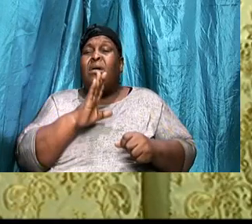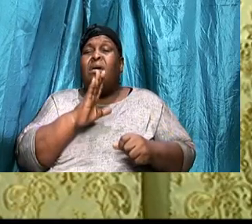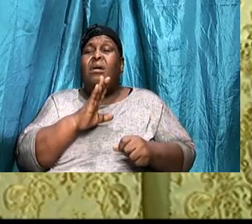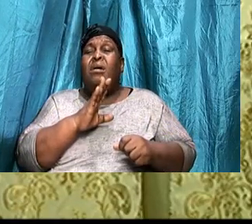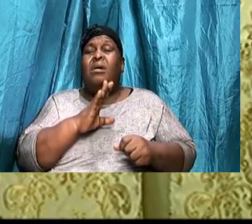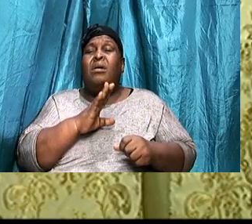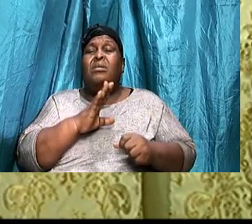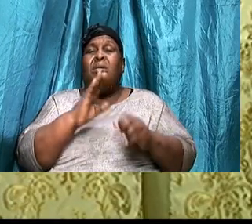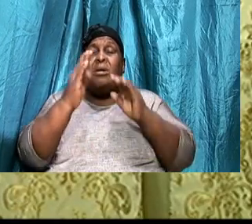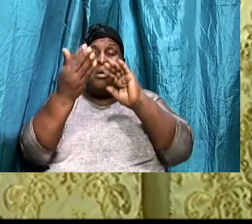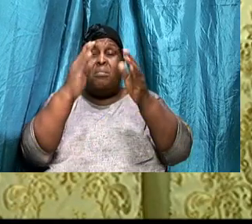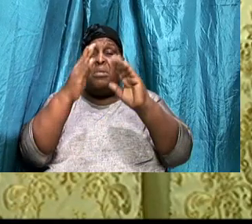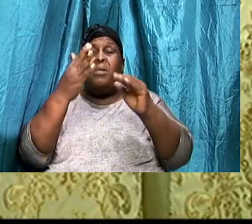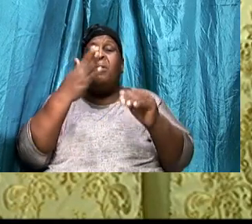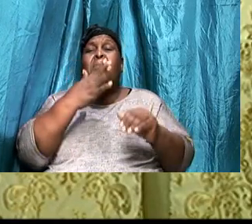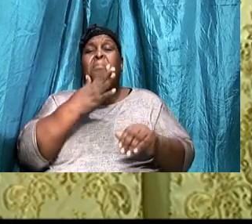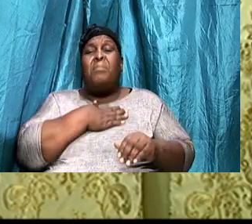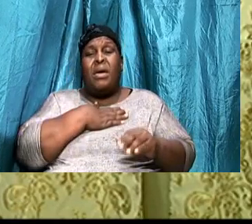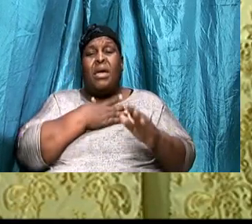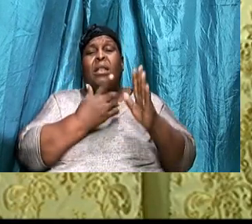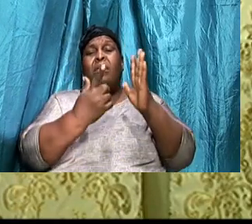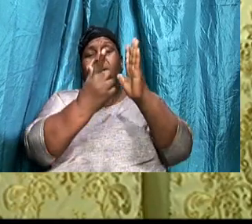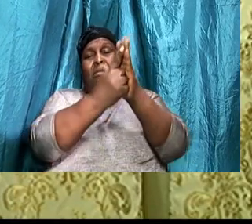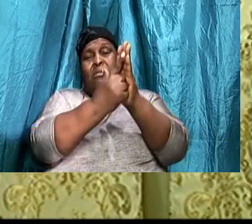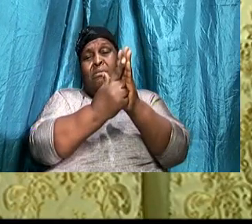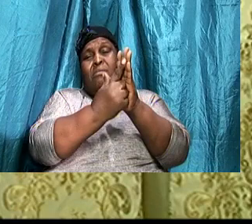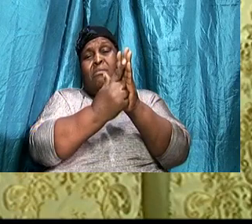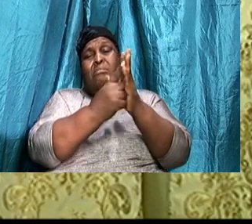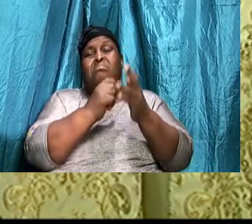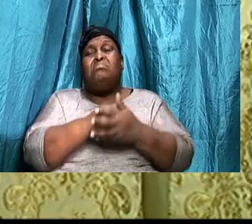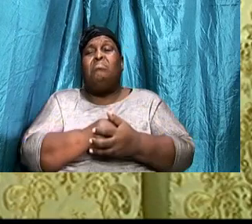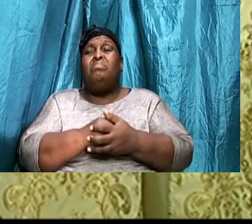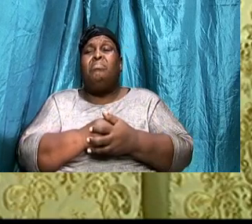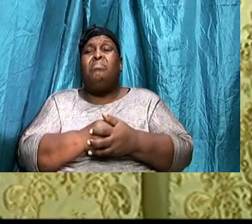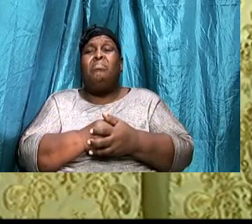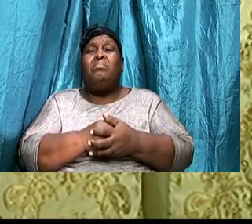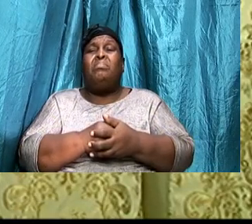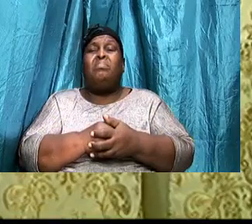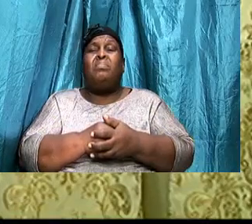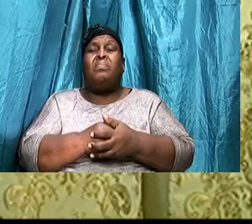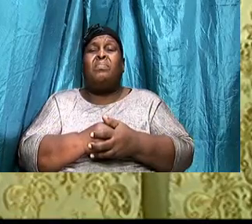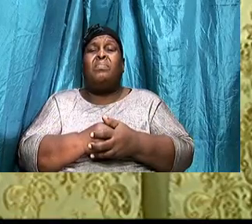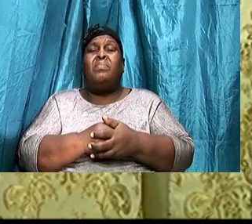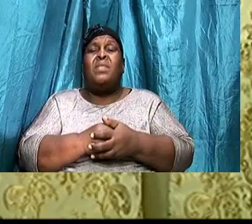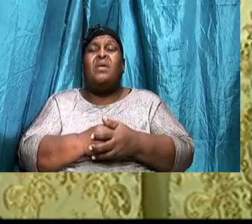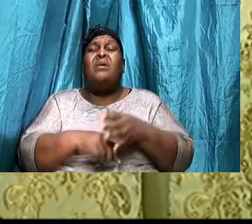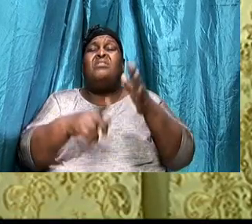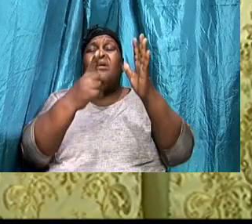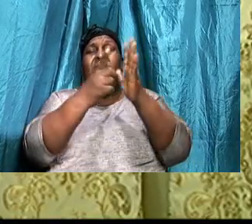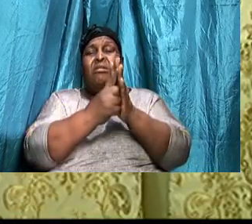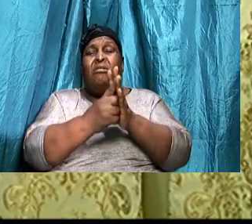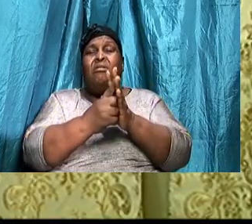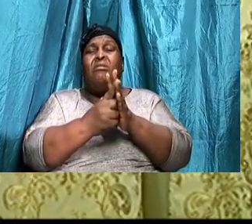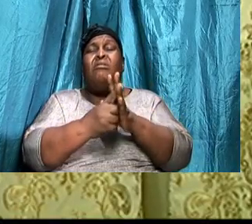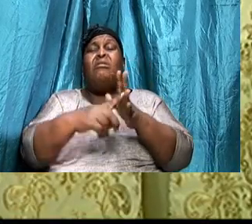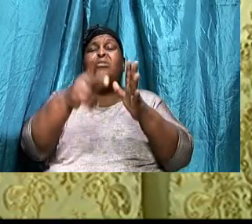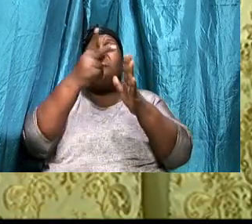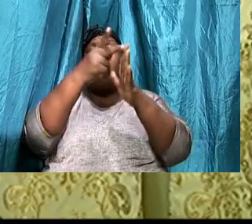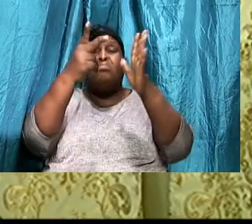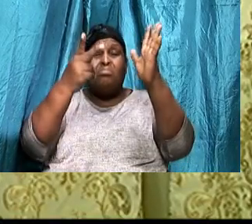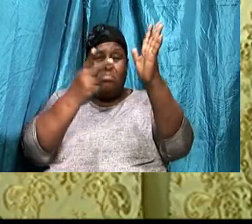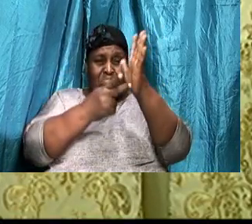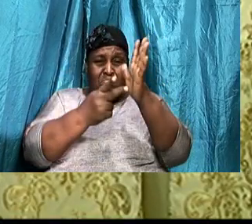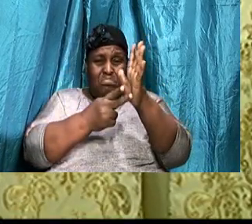My standard, Being the righteousness, Of God, It means that the law, Are the statutes, And the precepts, Of God,